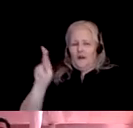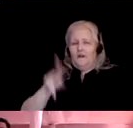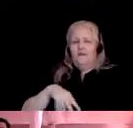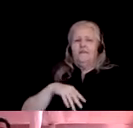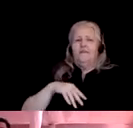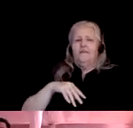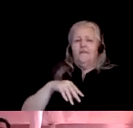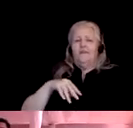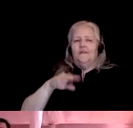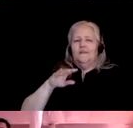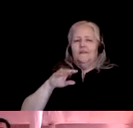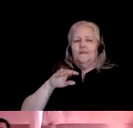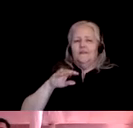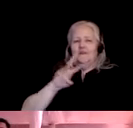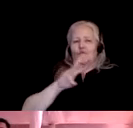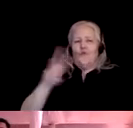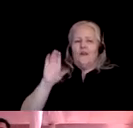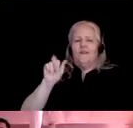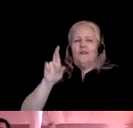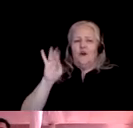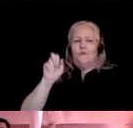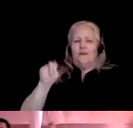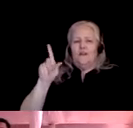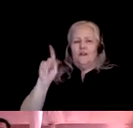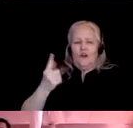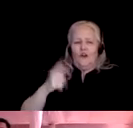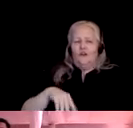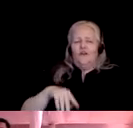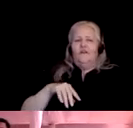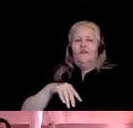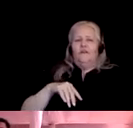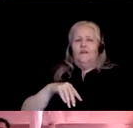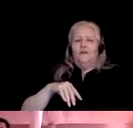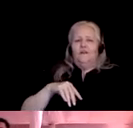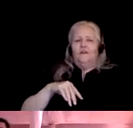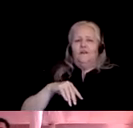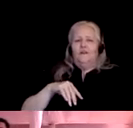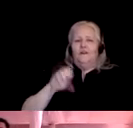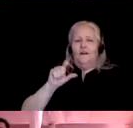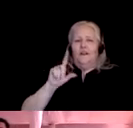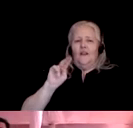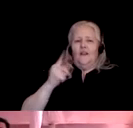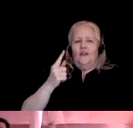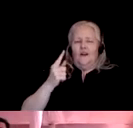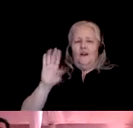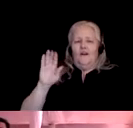Umcharet, West Caribbean Long, Longsing Rangpi Haberiso,